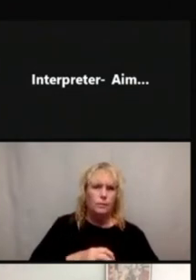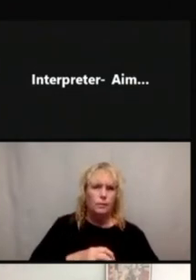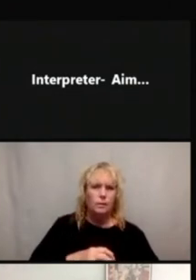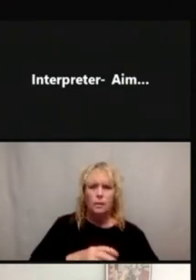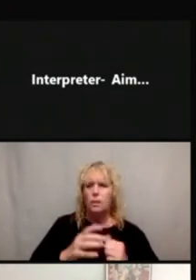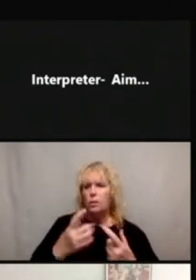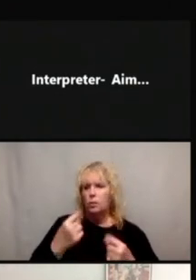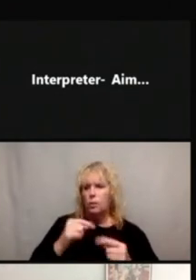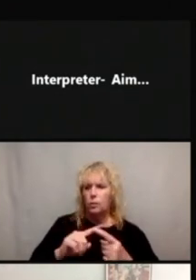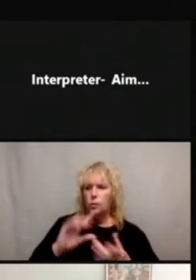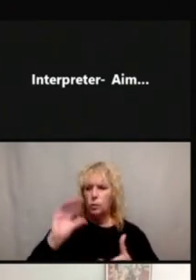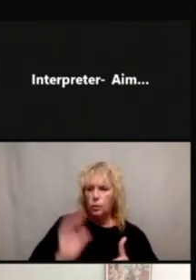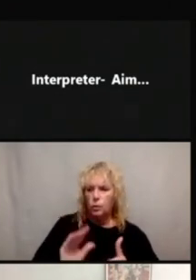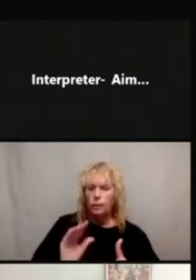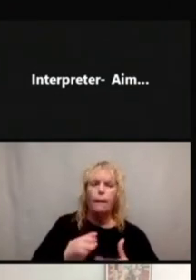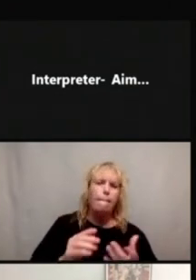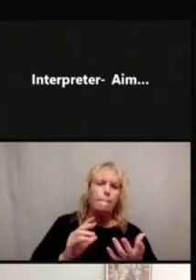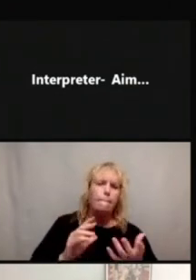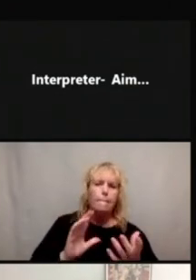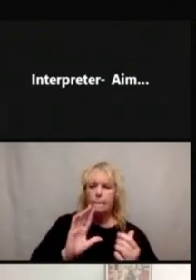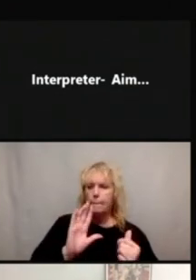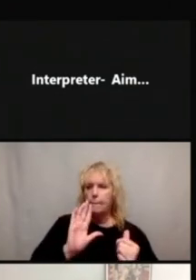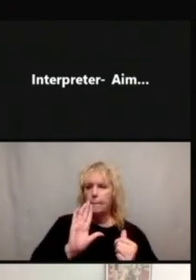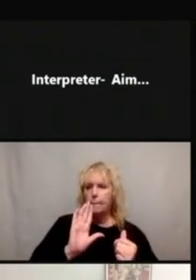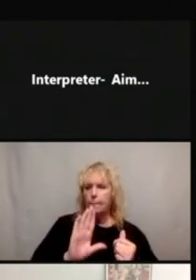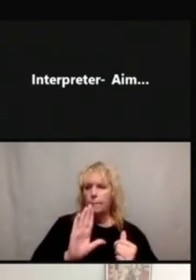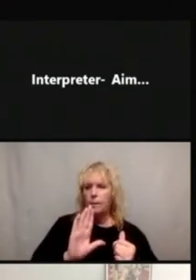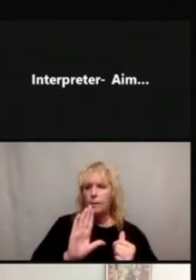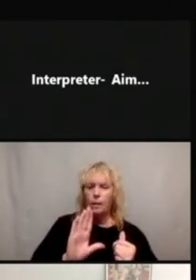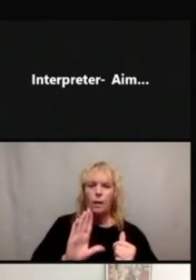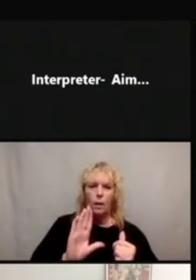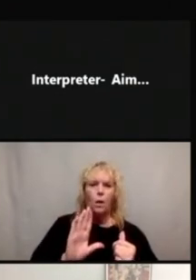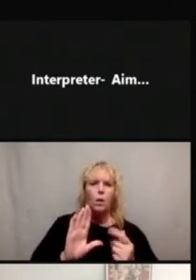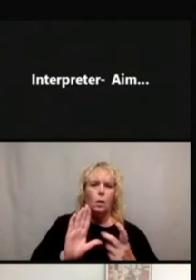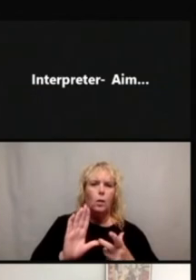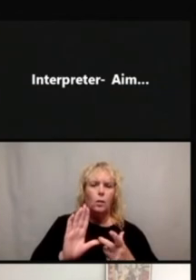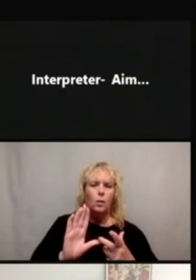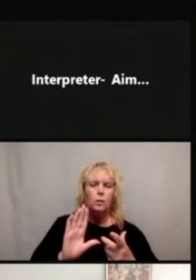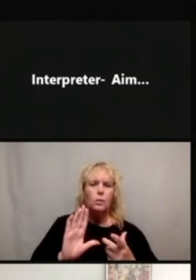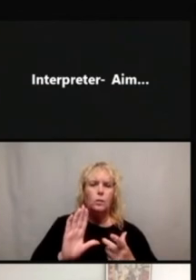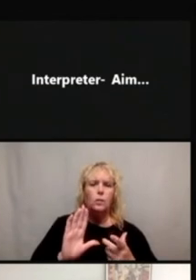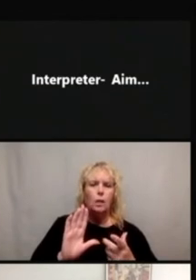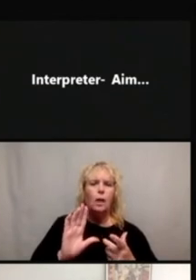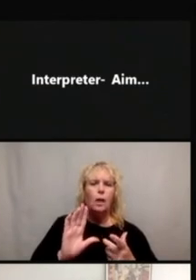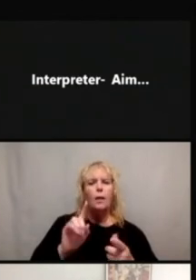to understand what's happening. That's just a hindrance that doesn't need to be there.